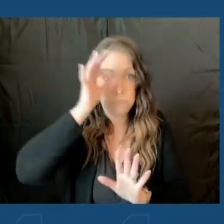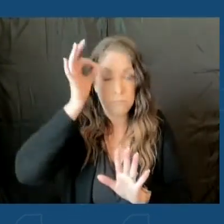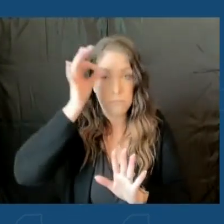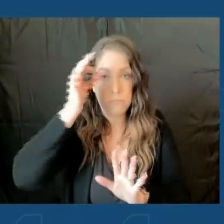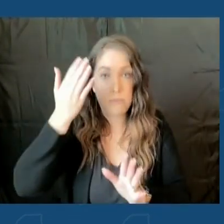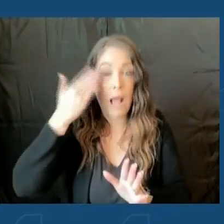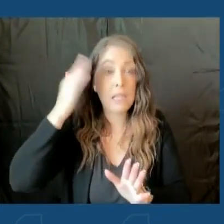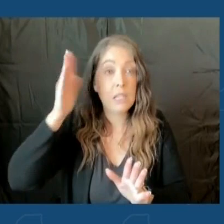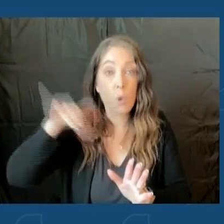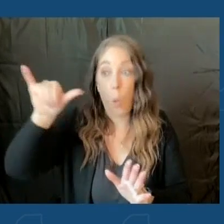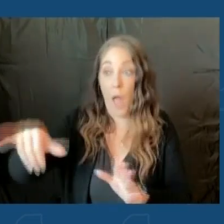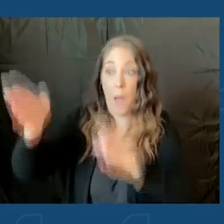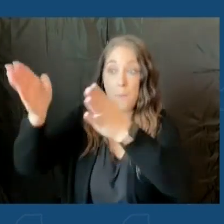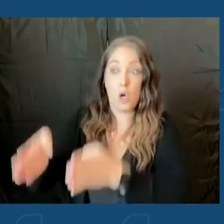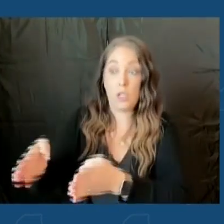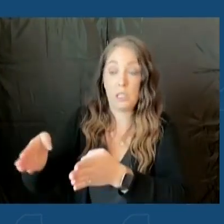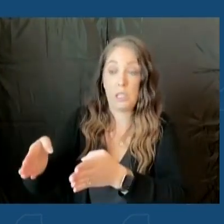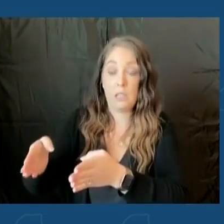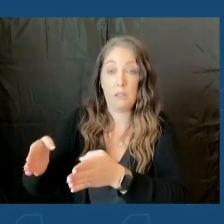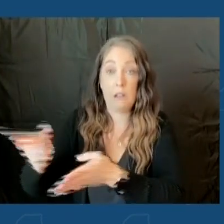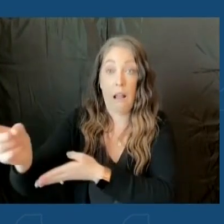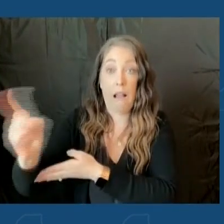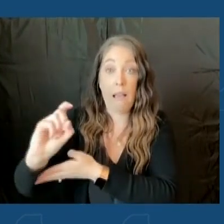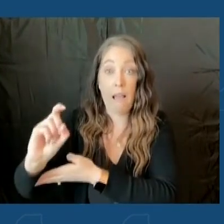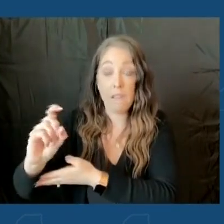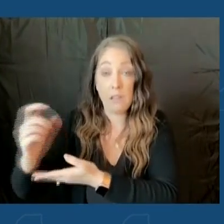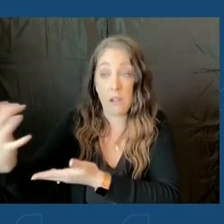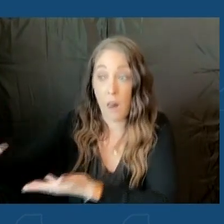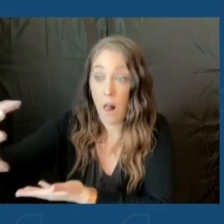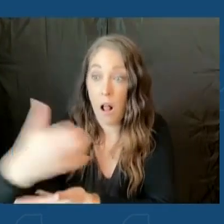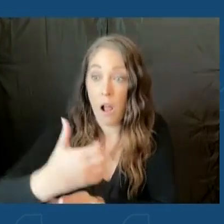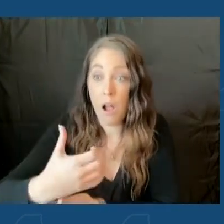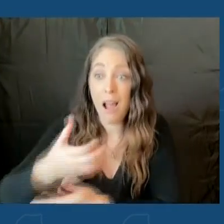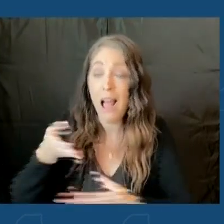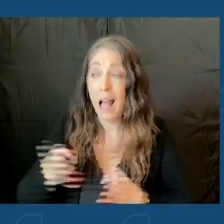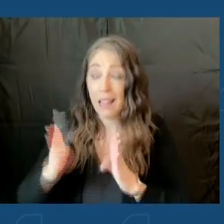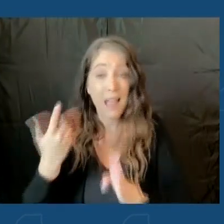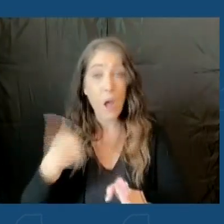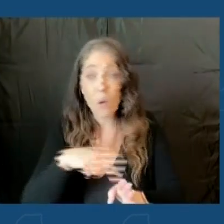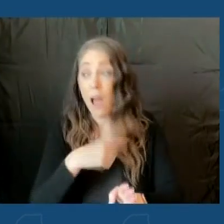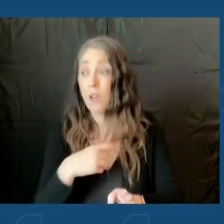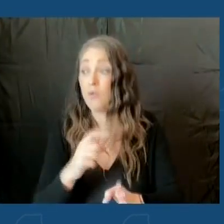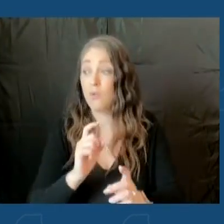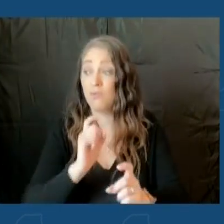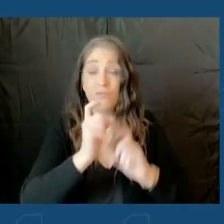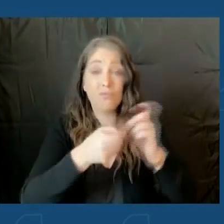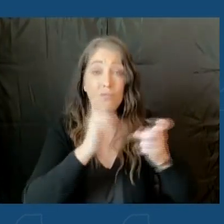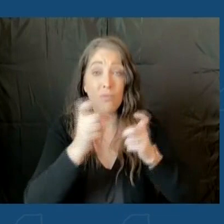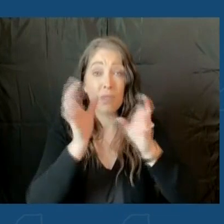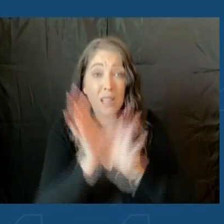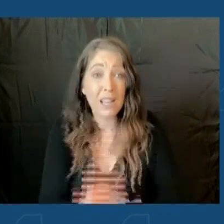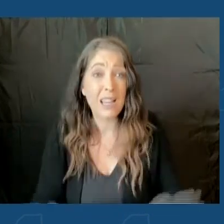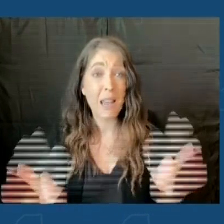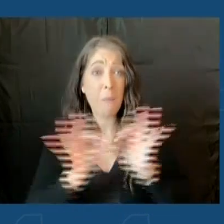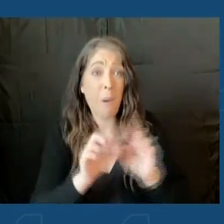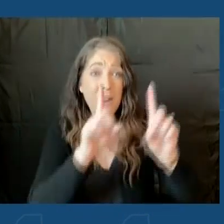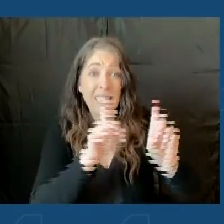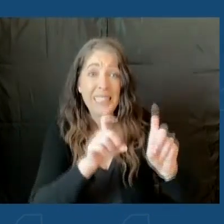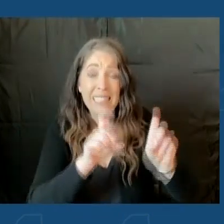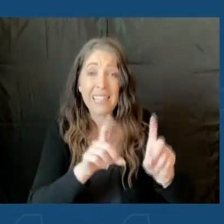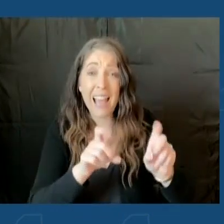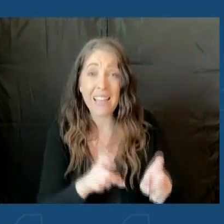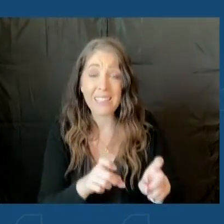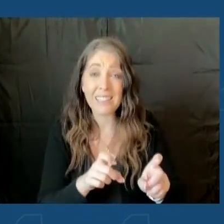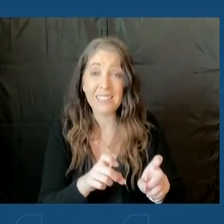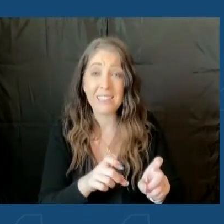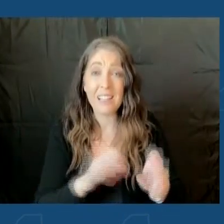that need at that time allowed us to deliver critically important test kits when nobody else, including the